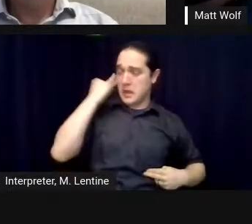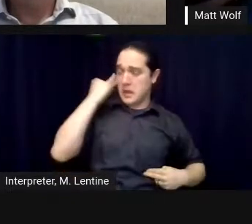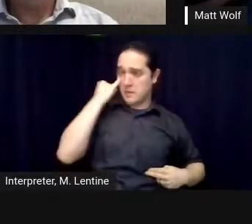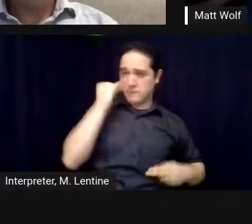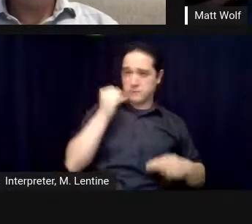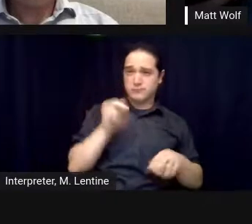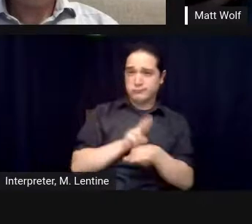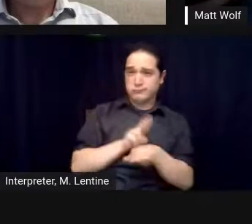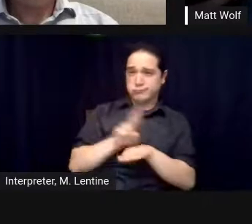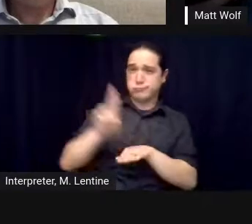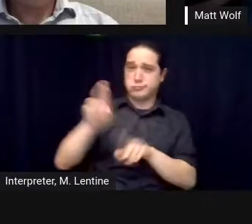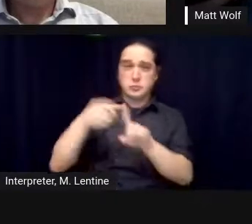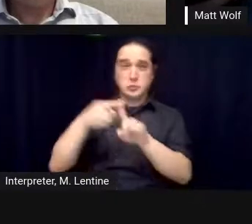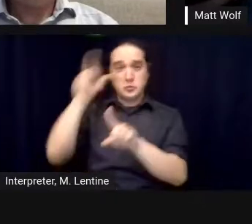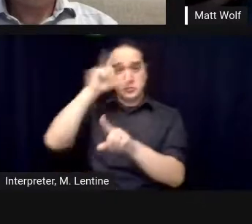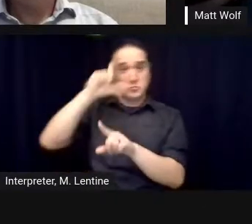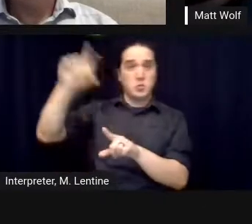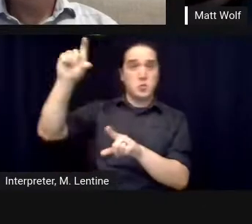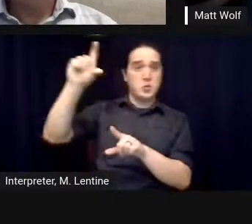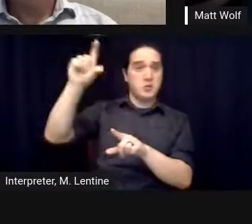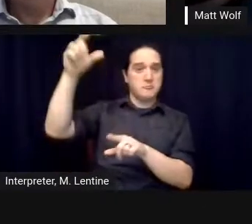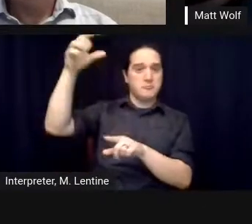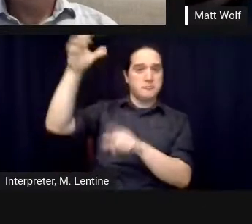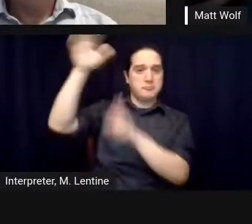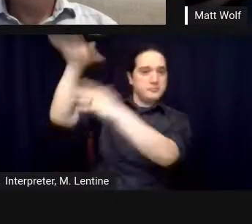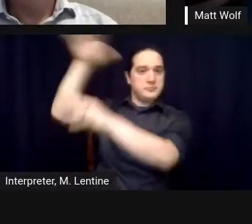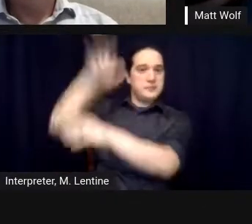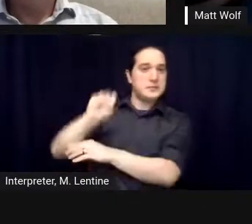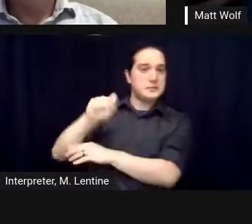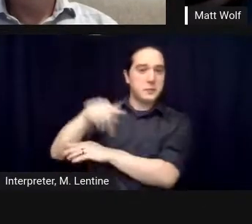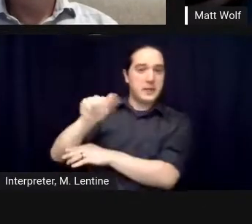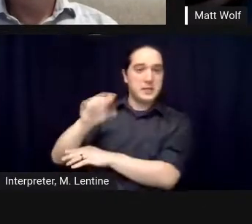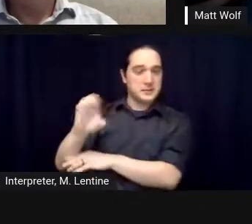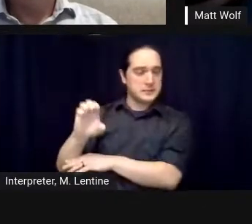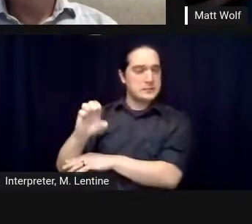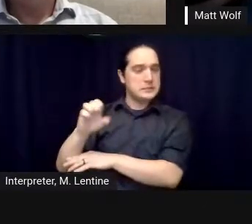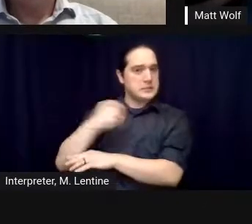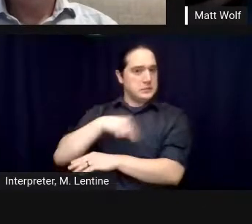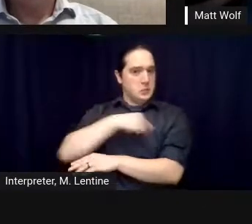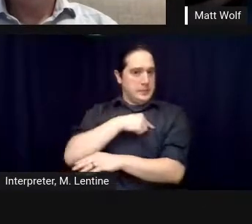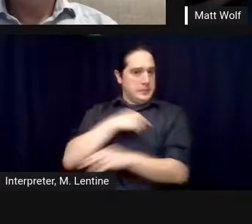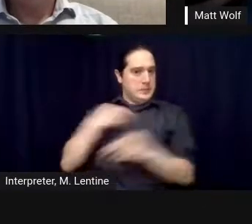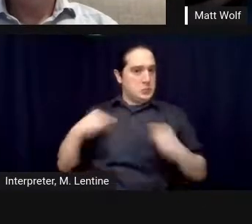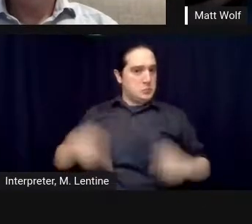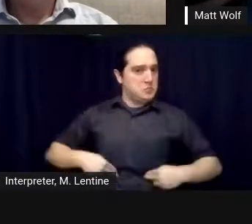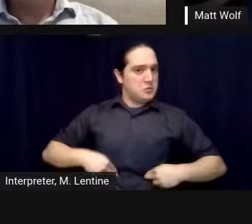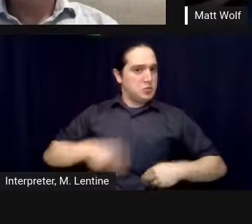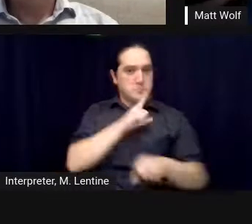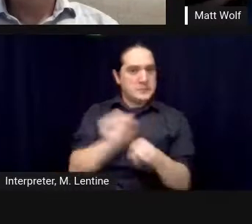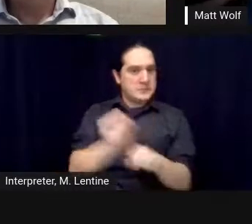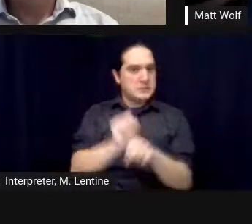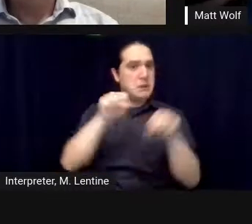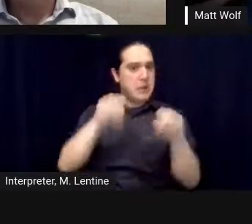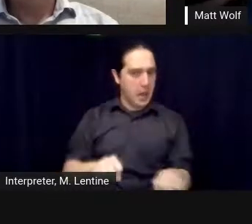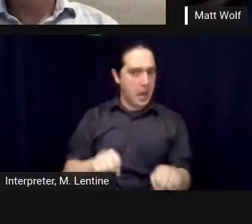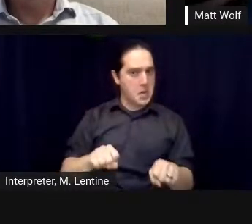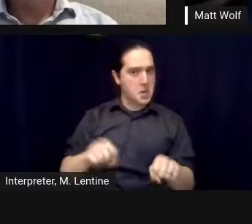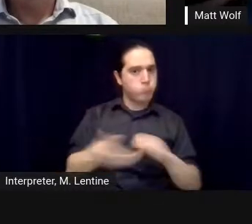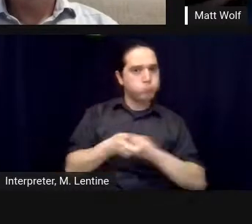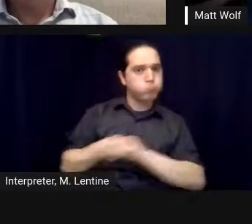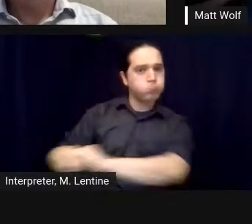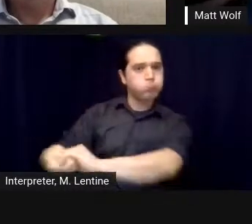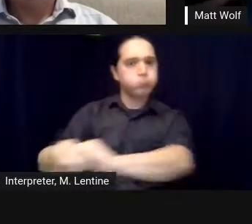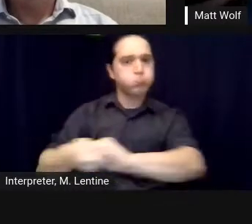so we used to joke we're 50 years ahead of the curve here we're 50 years ahead of our time but it's just amazing